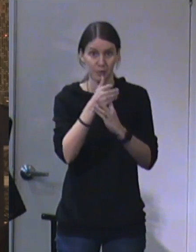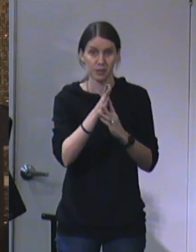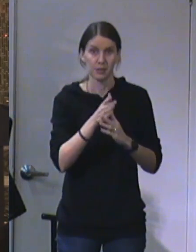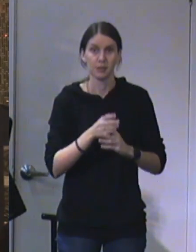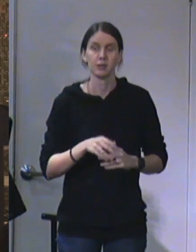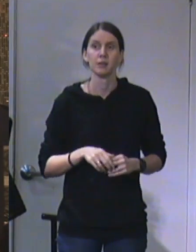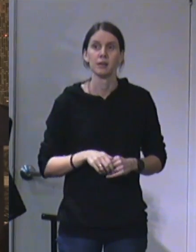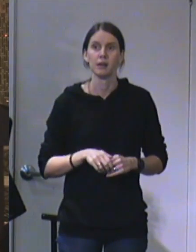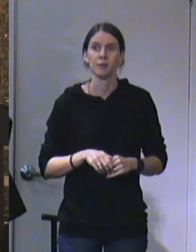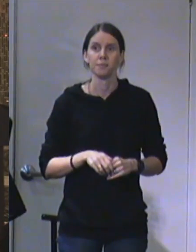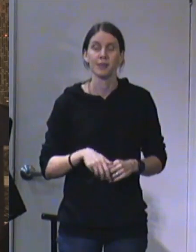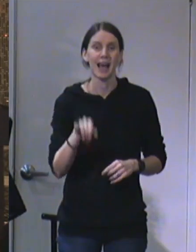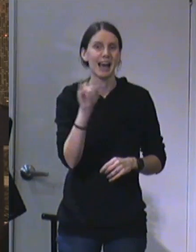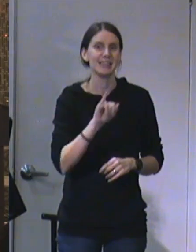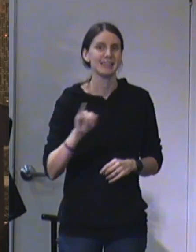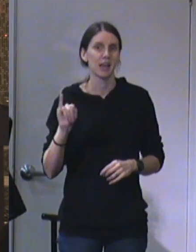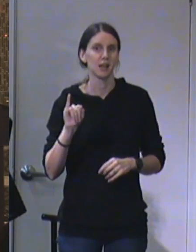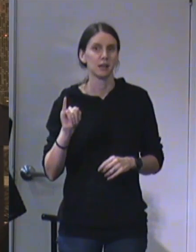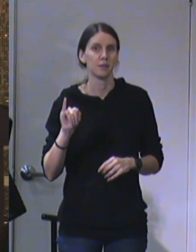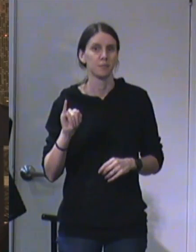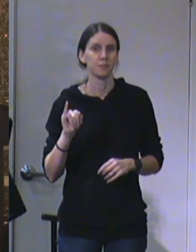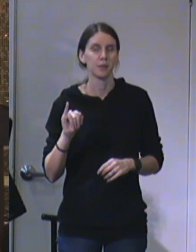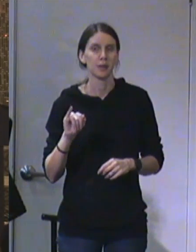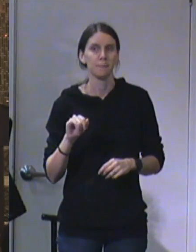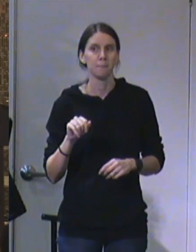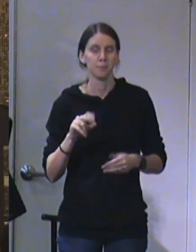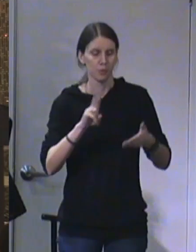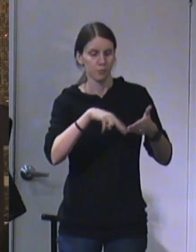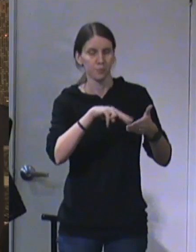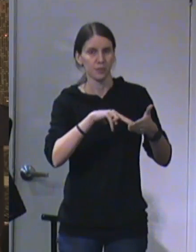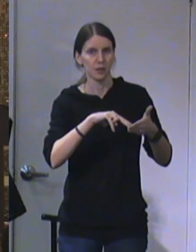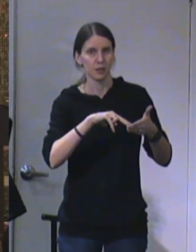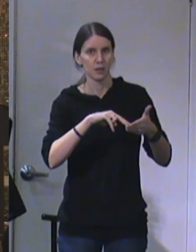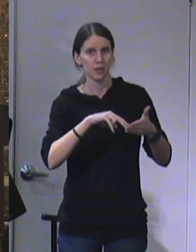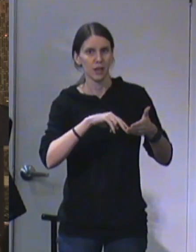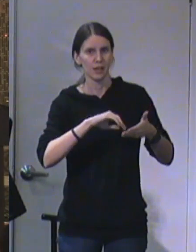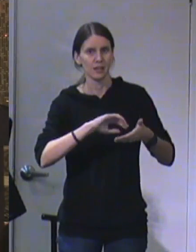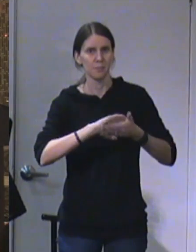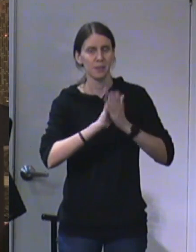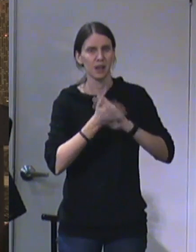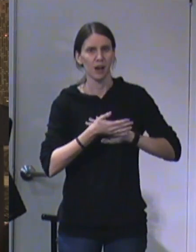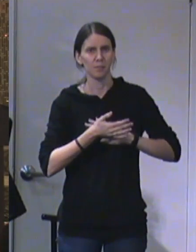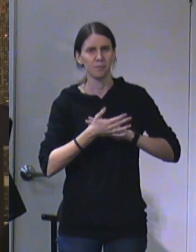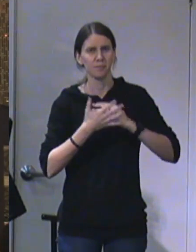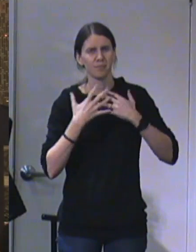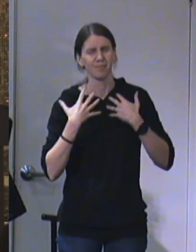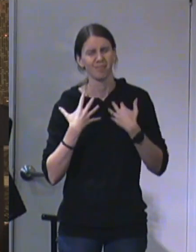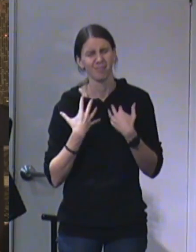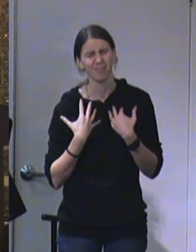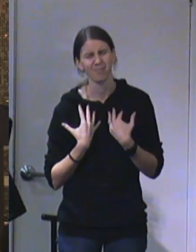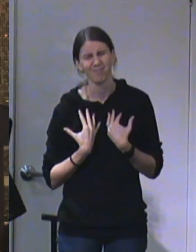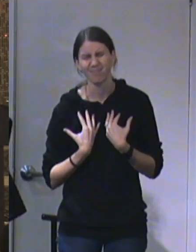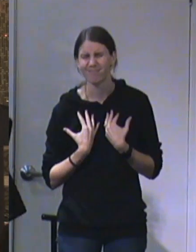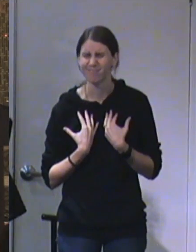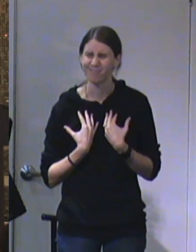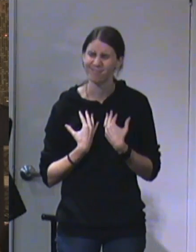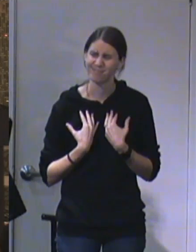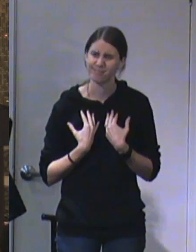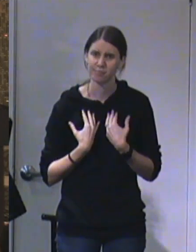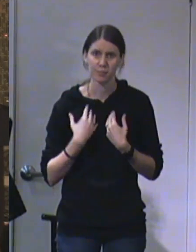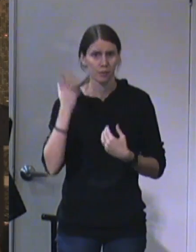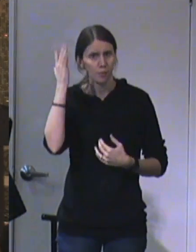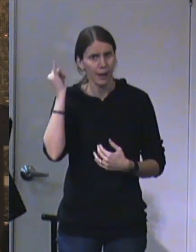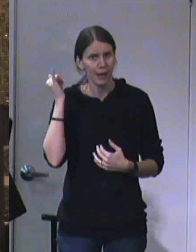can be seen becoming discouraged and depressed because of the